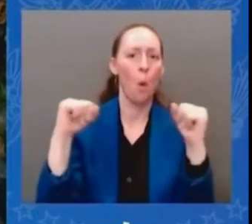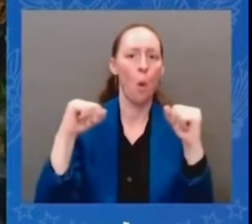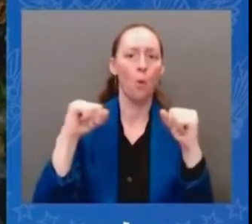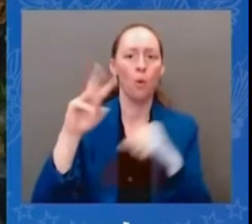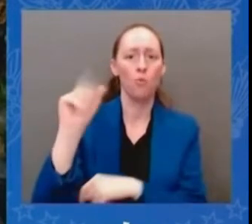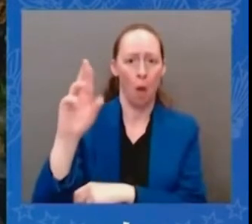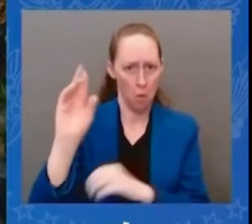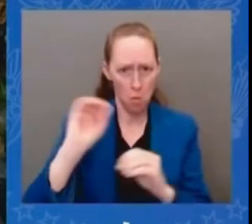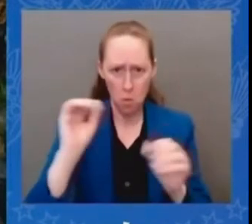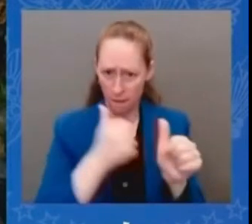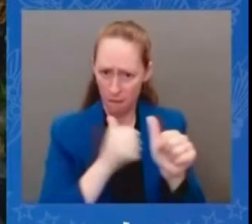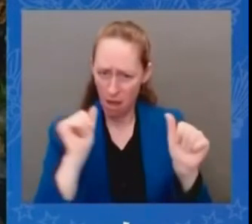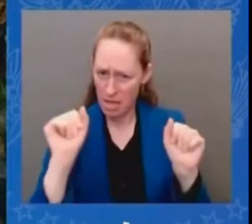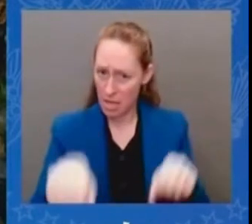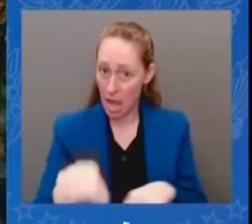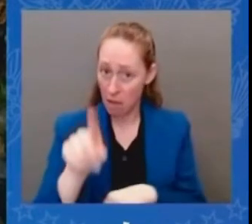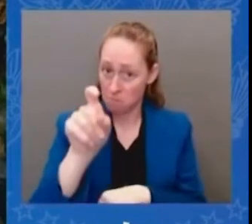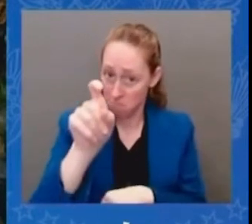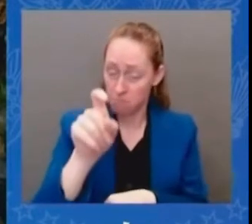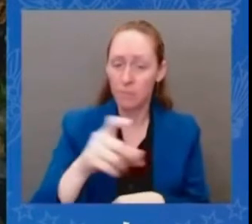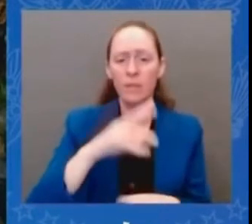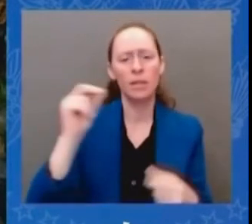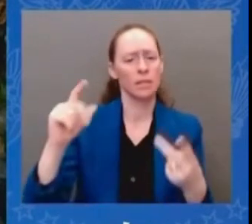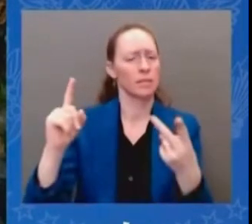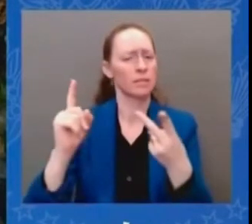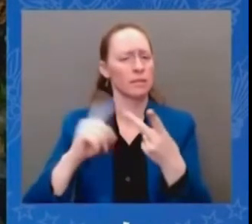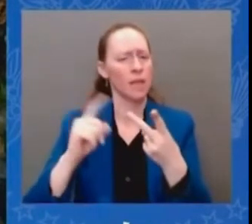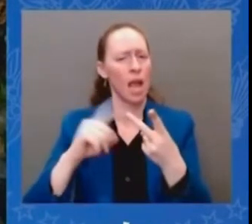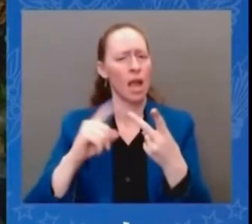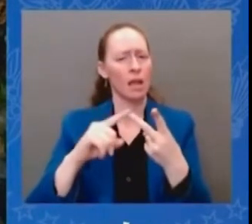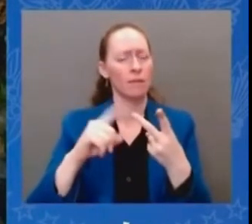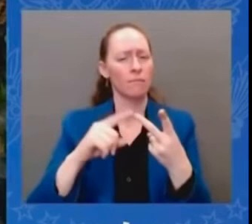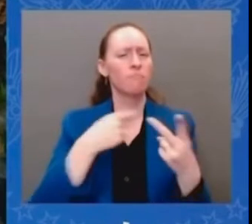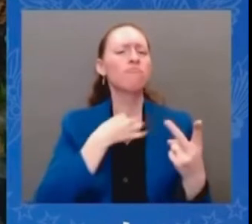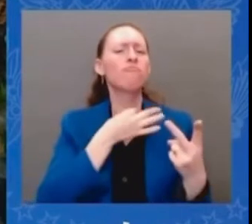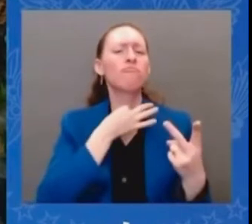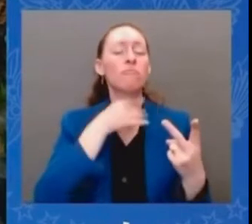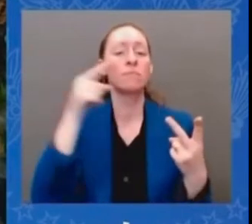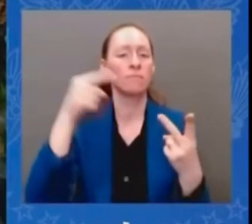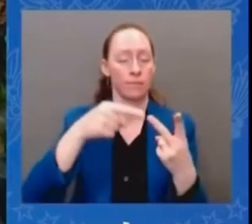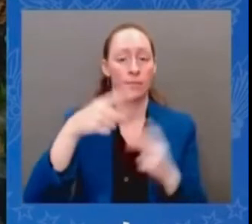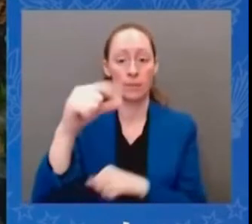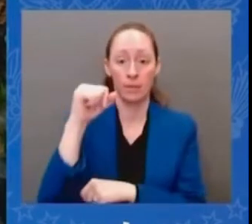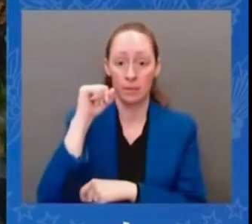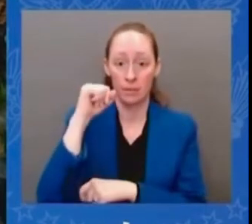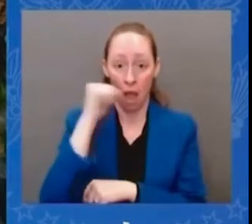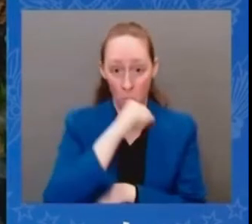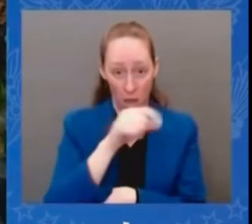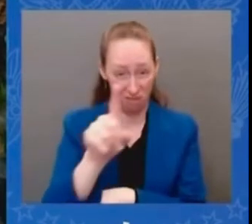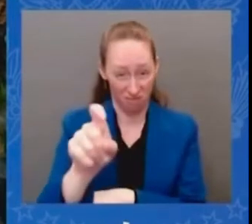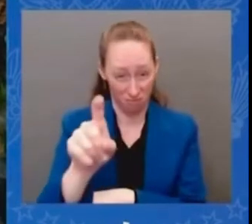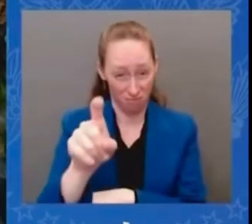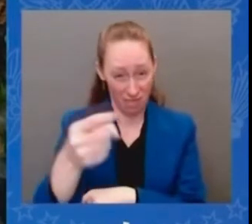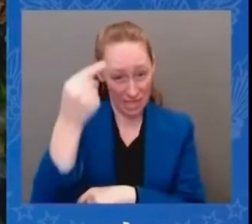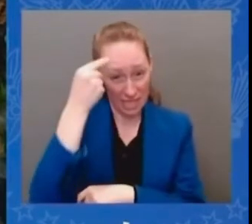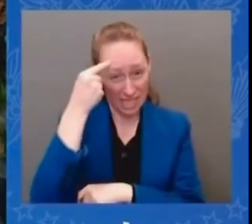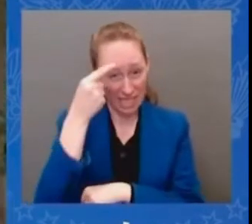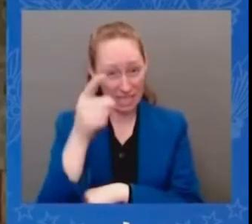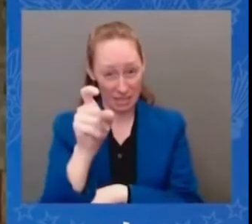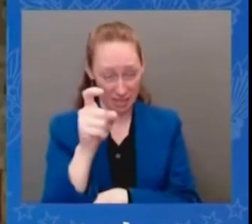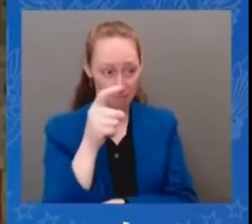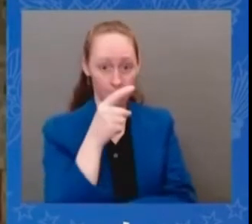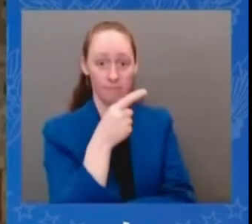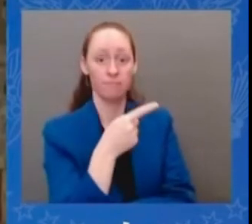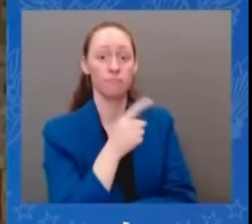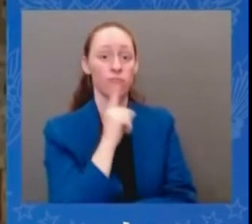preparing intending to invade taiwan taiwan at some point and what warnings did